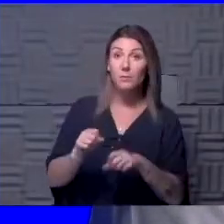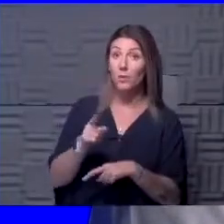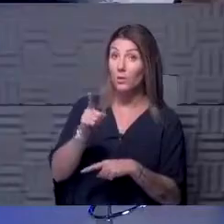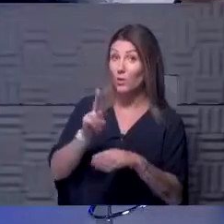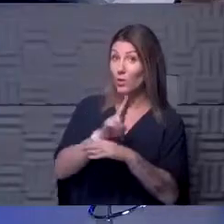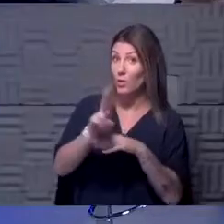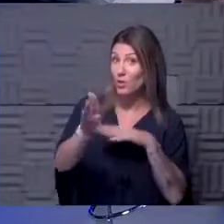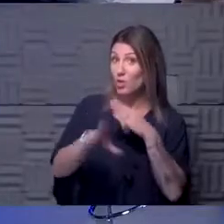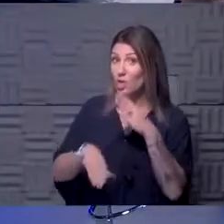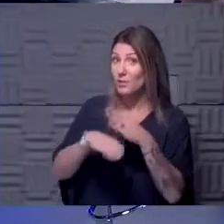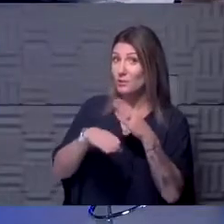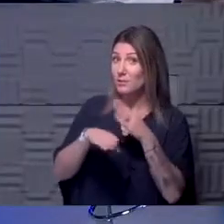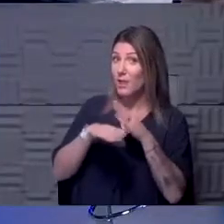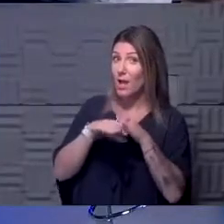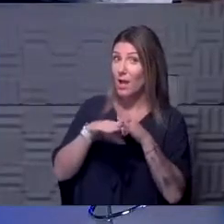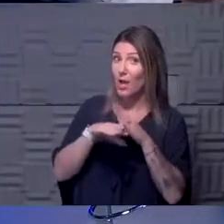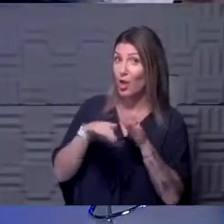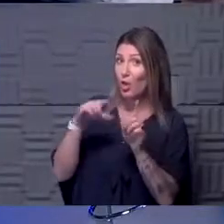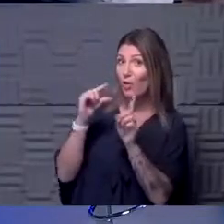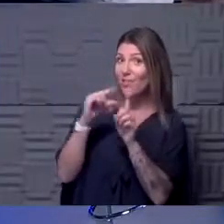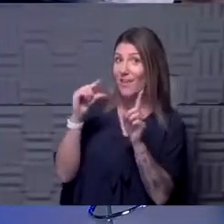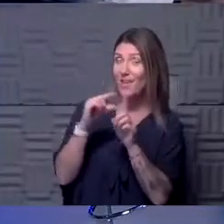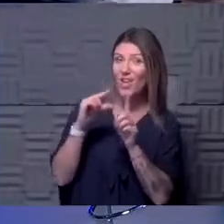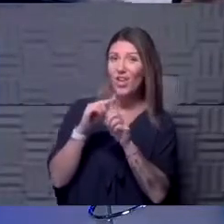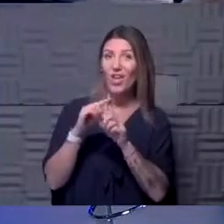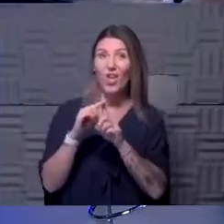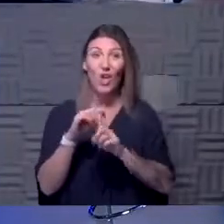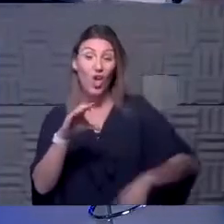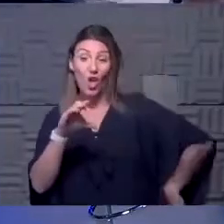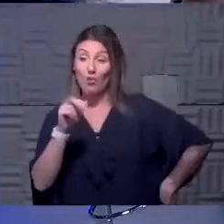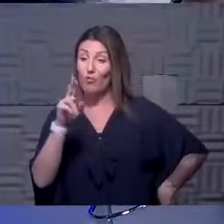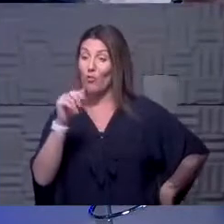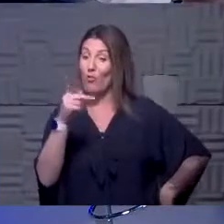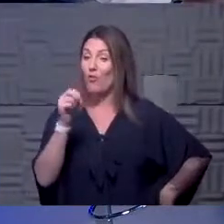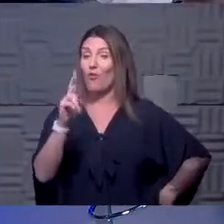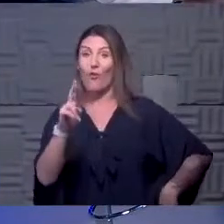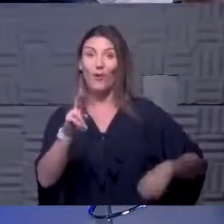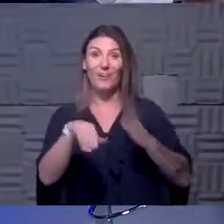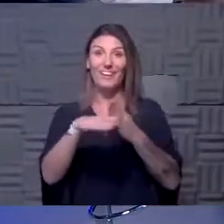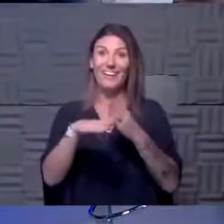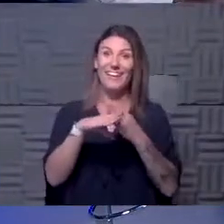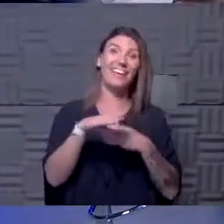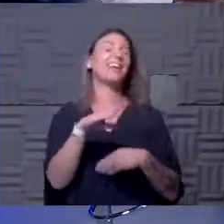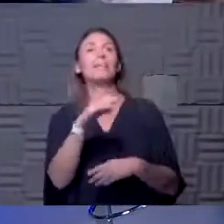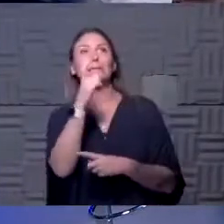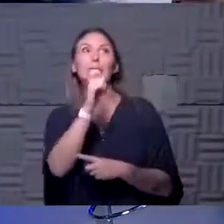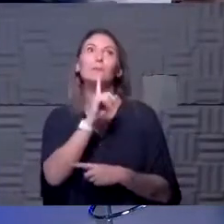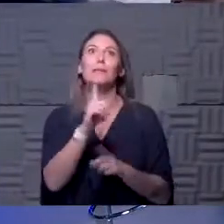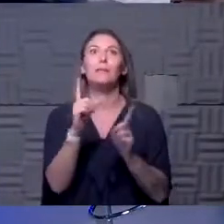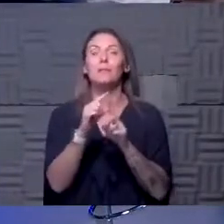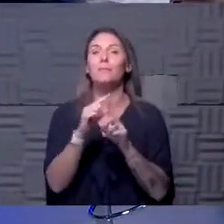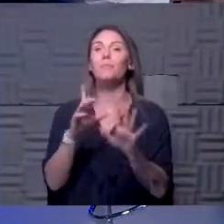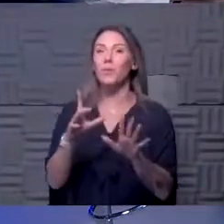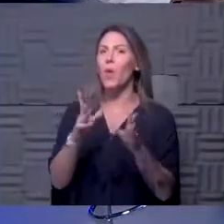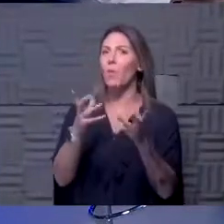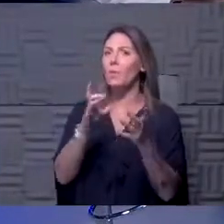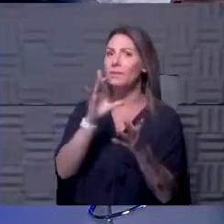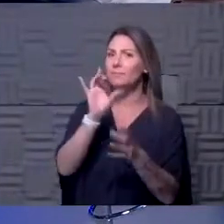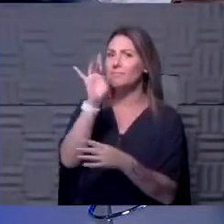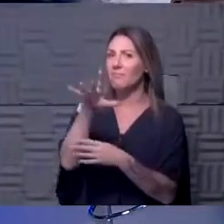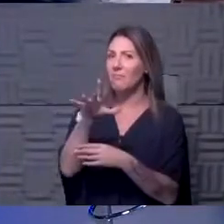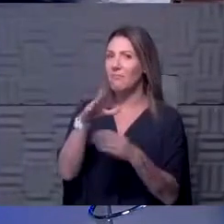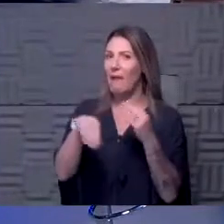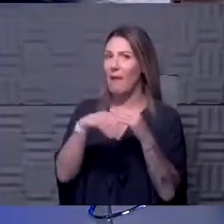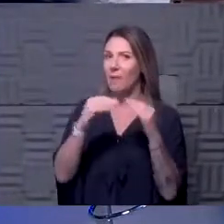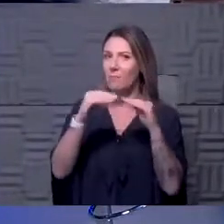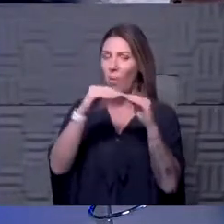your soccer lingo today? Yeah, corner kicks. Yeah, it's not really soccer lingo. It's not? Okay. I do want to though add maybe a